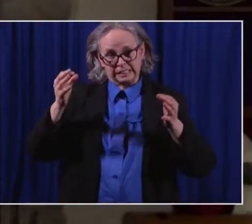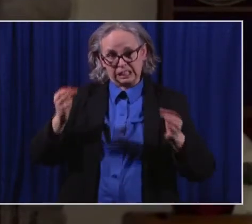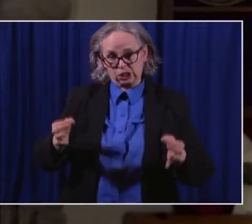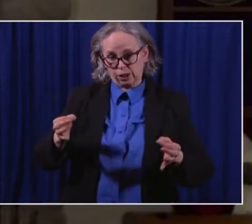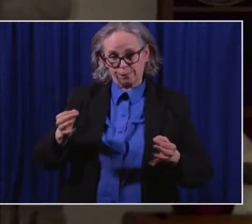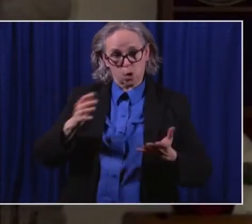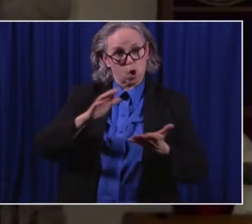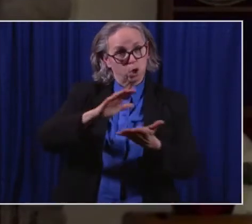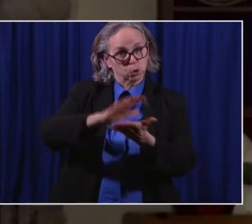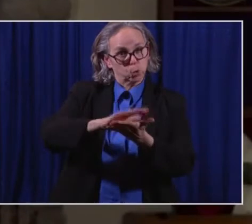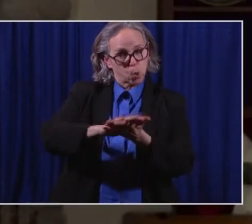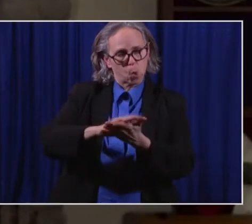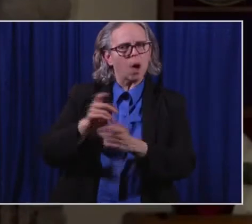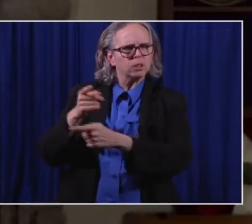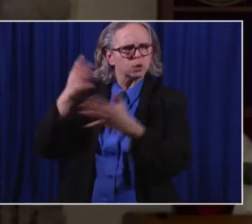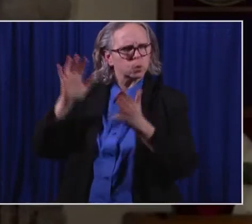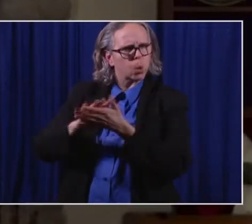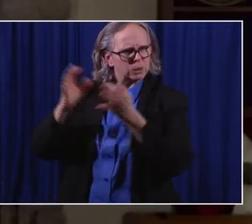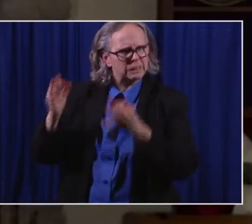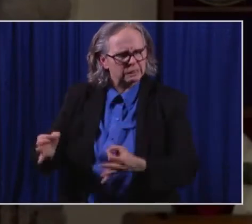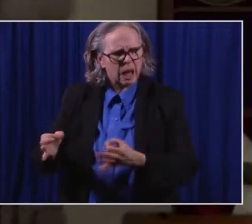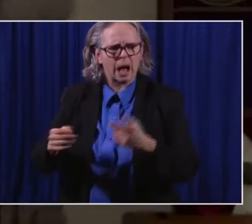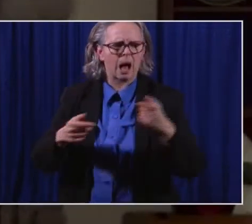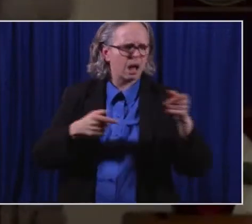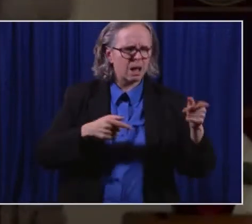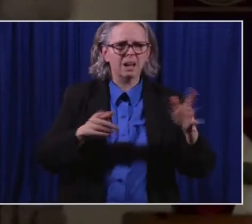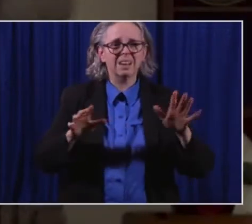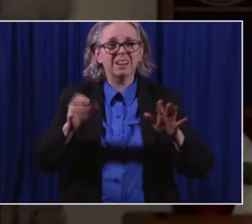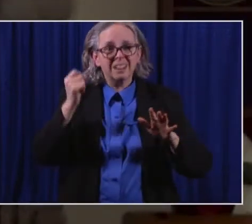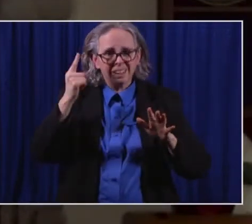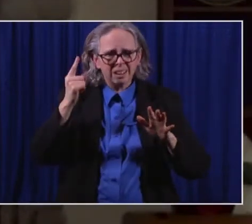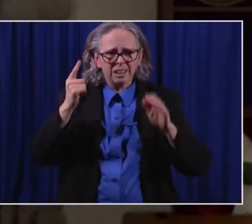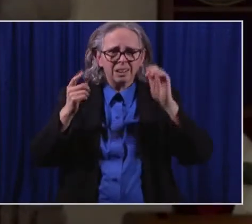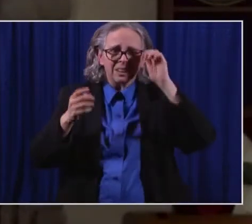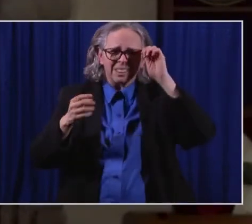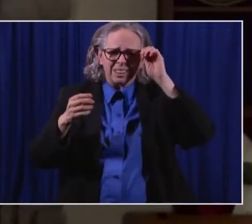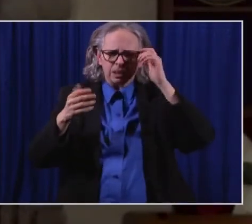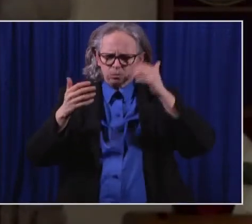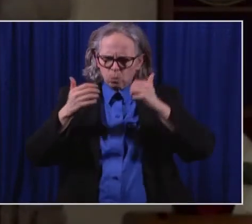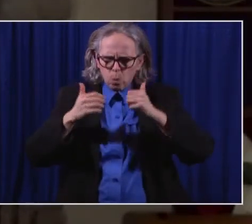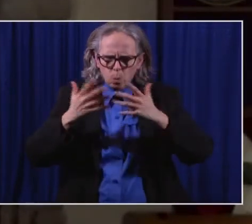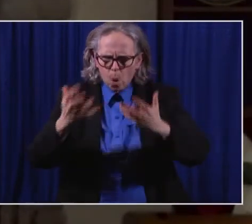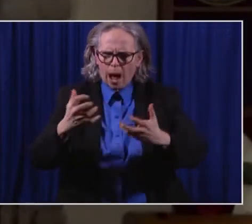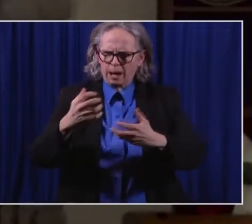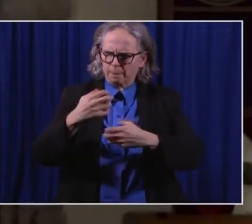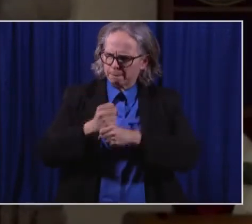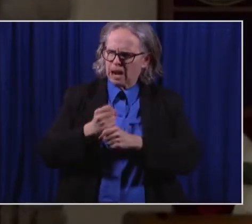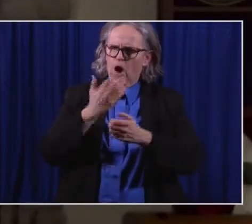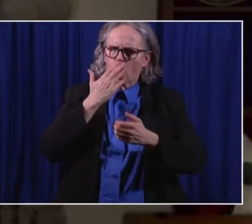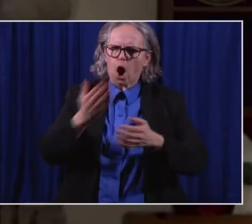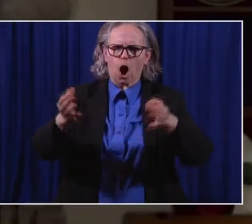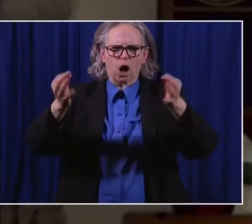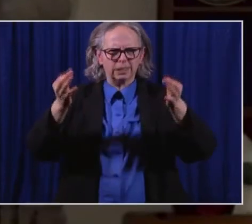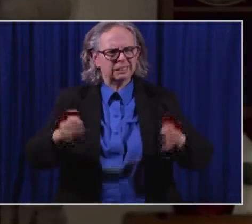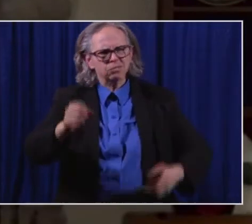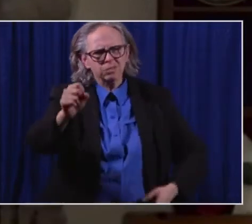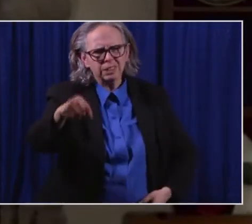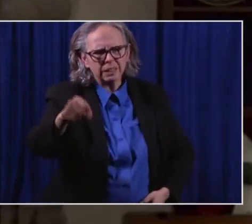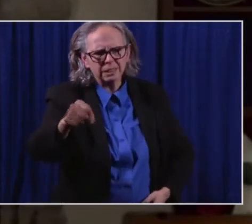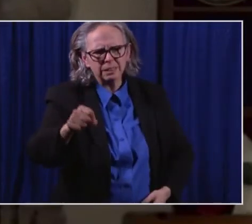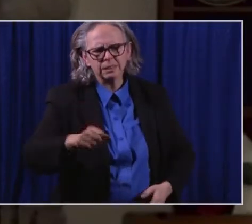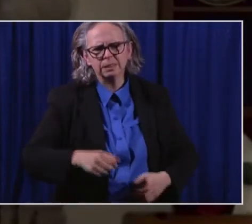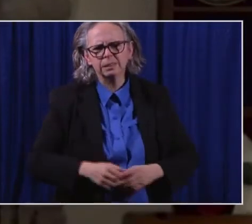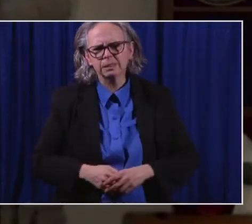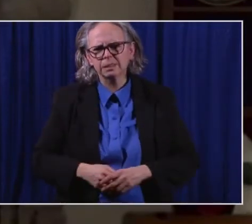families have made, uh, and they've been made in good, good faith, uh, by, by everyone. Um, but I